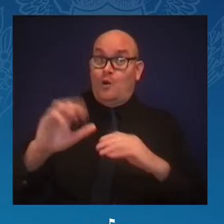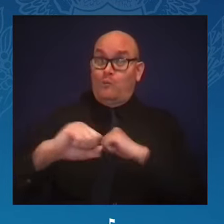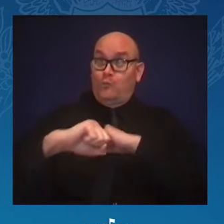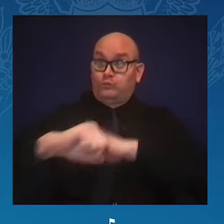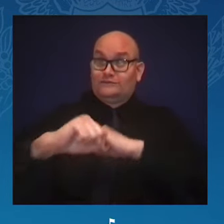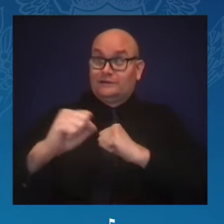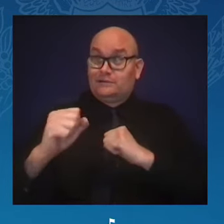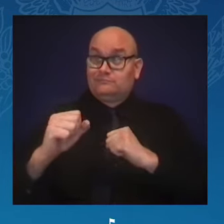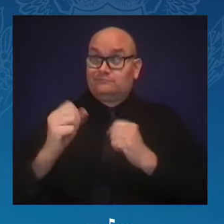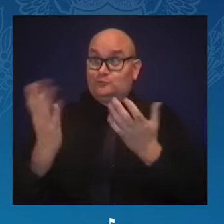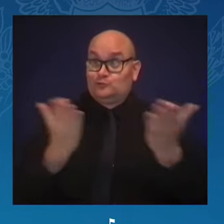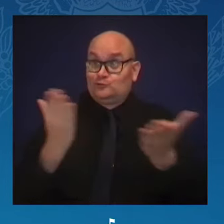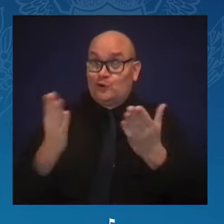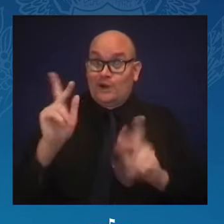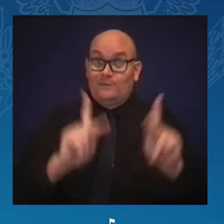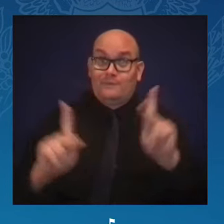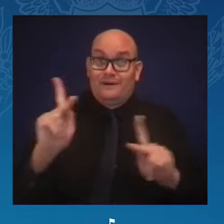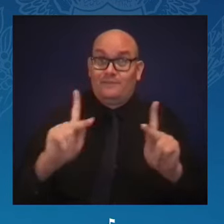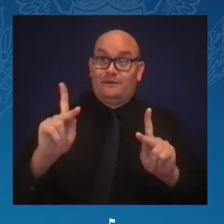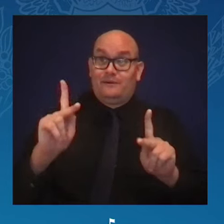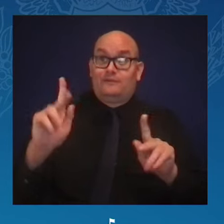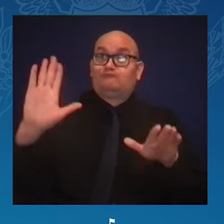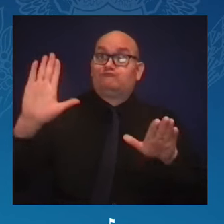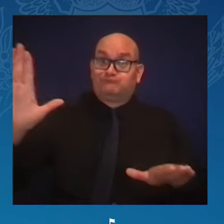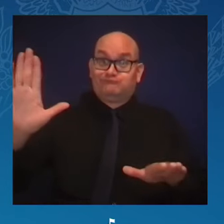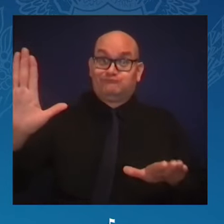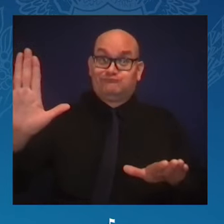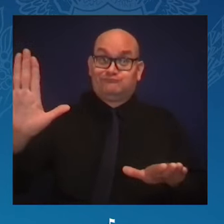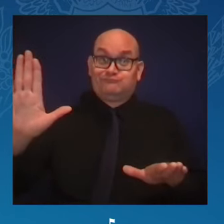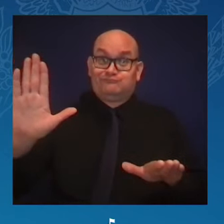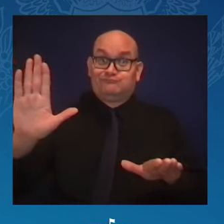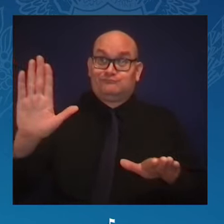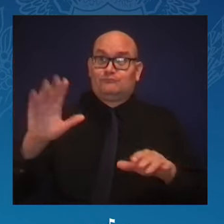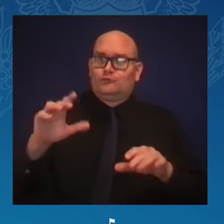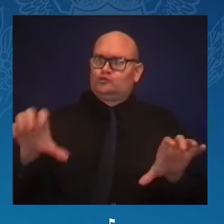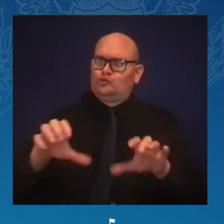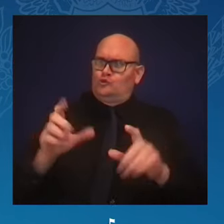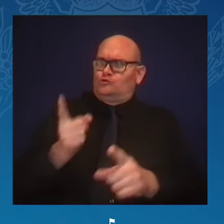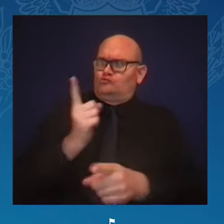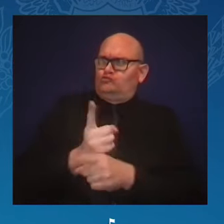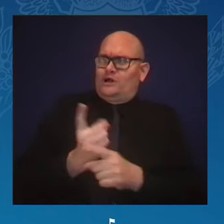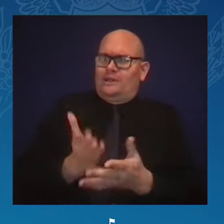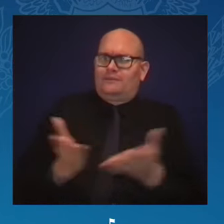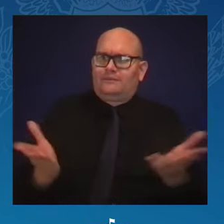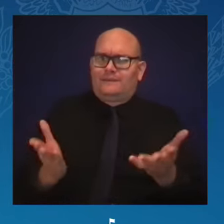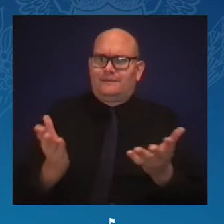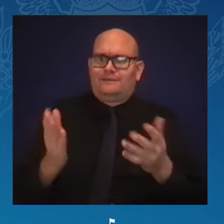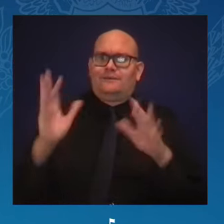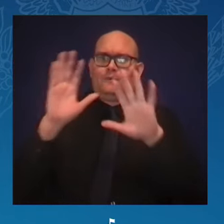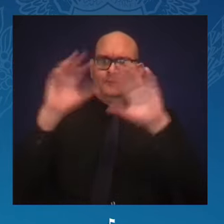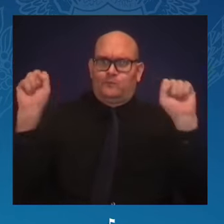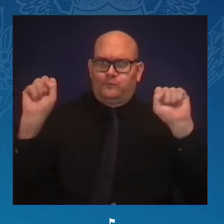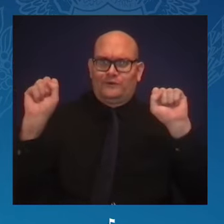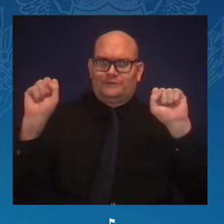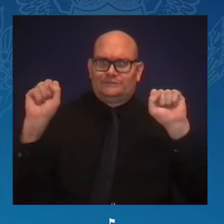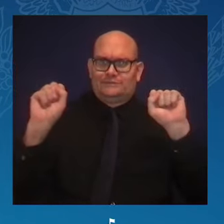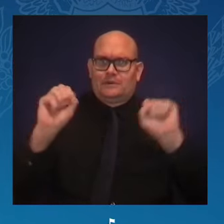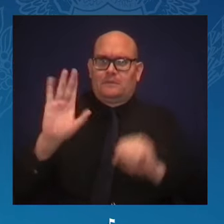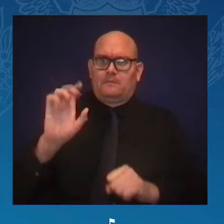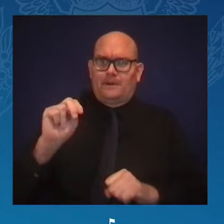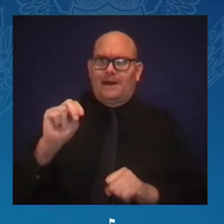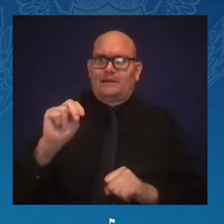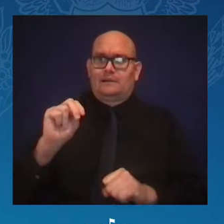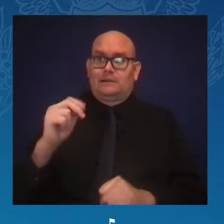we did what we know to be right. President Biden and I banned chokeholds and restricted no-knock